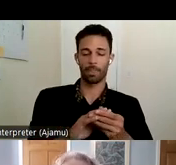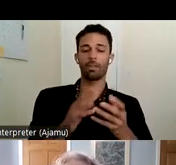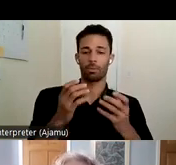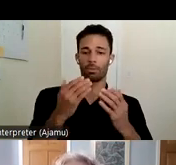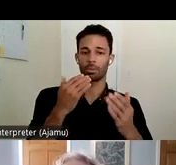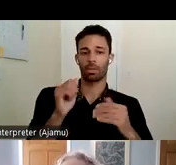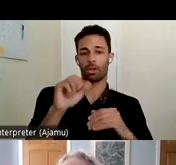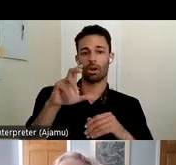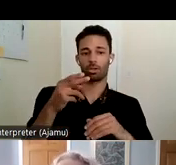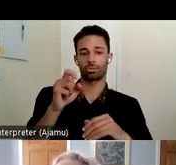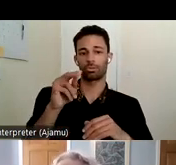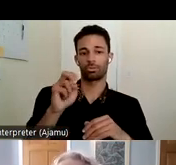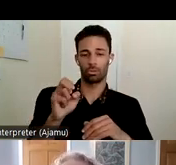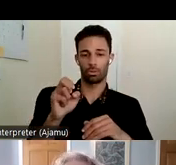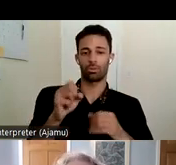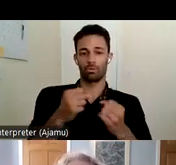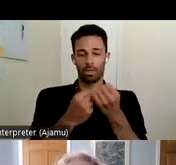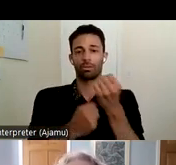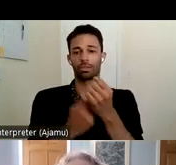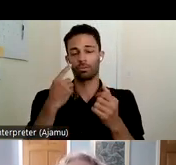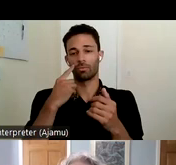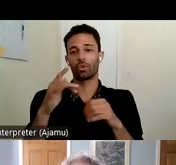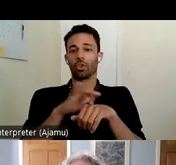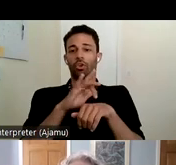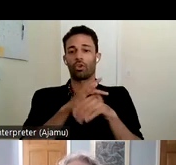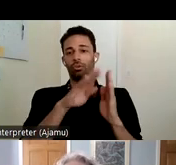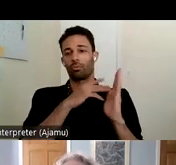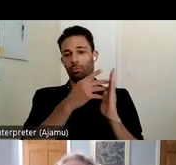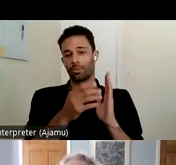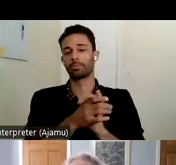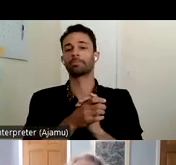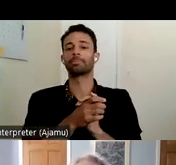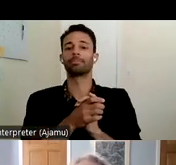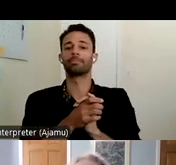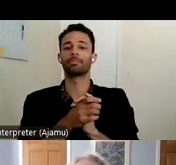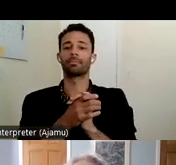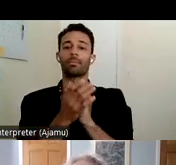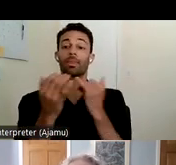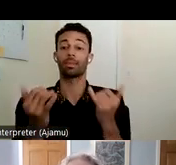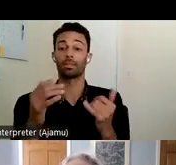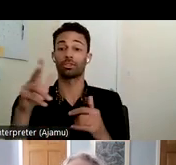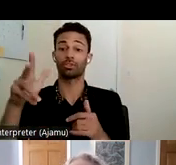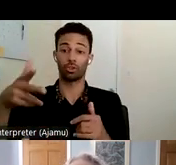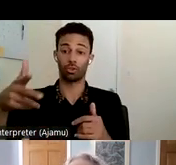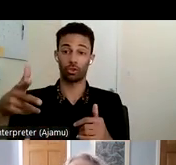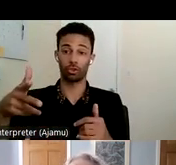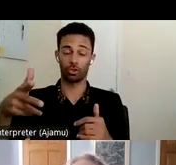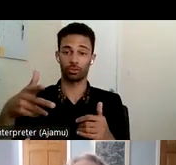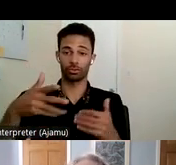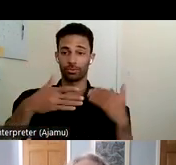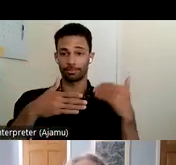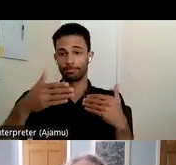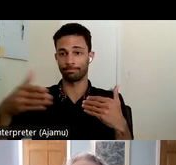foundation for the earlier versions of the blueprint this is a the third in a series uh we did